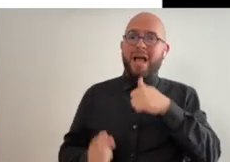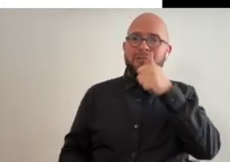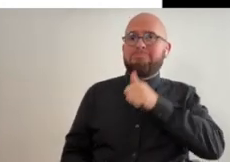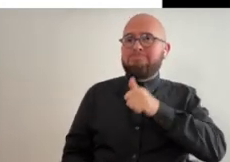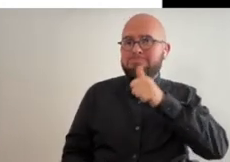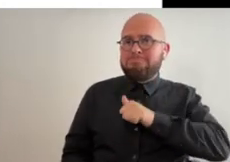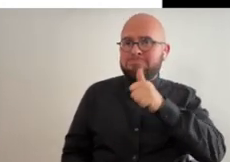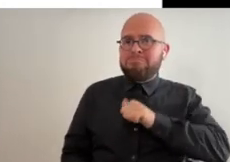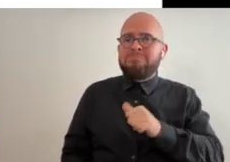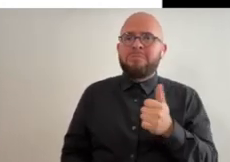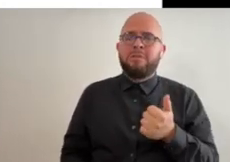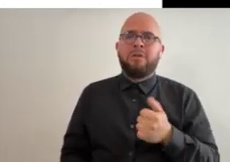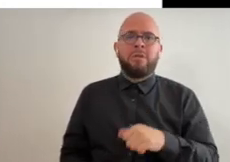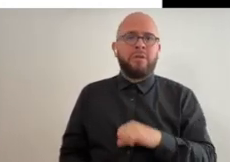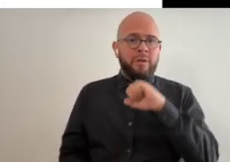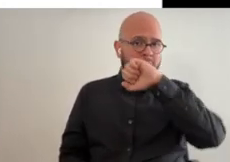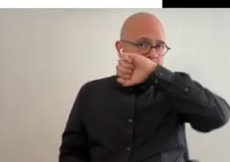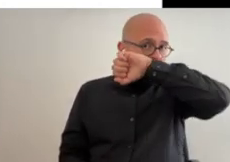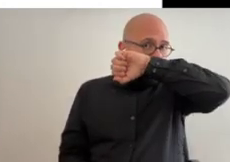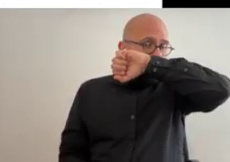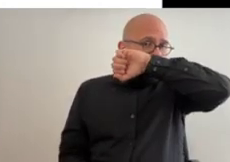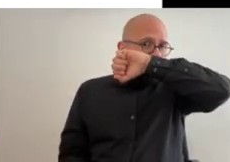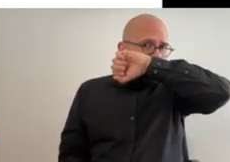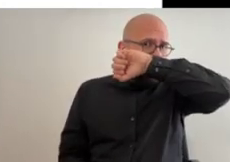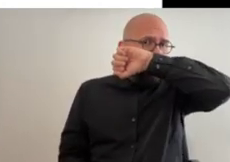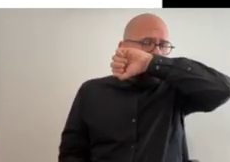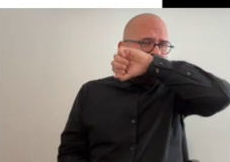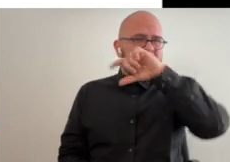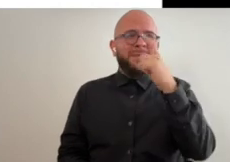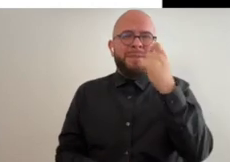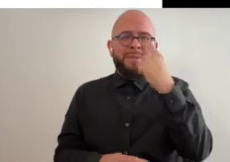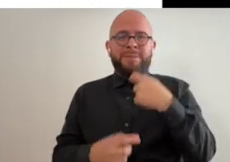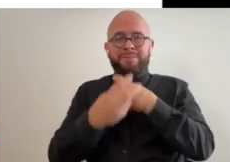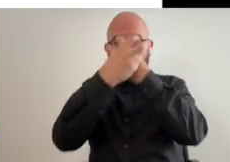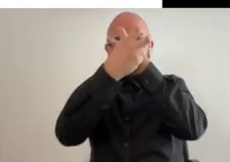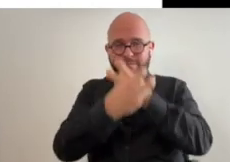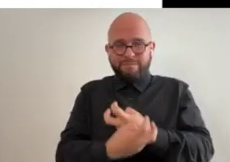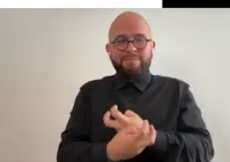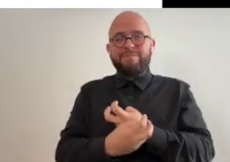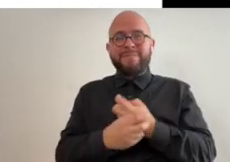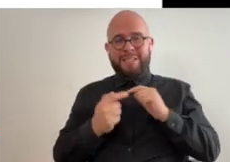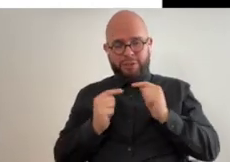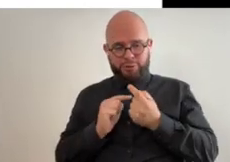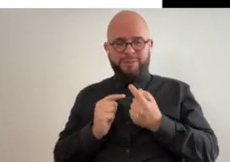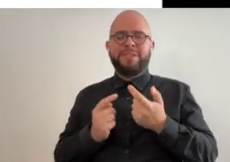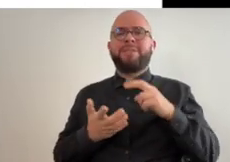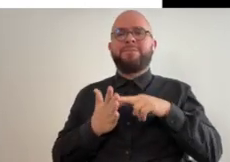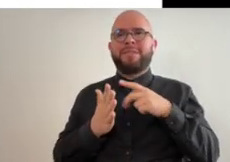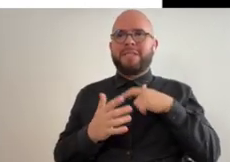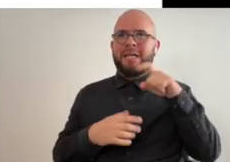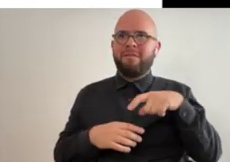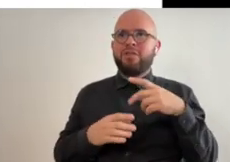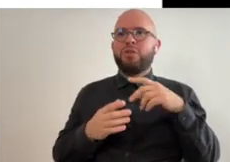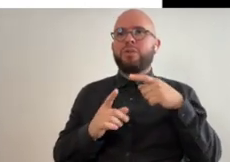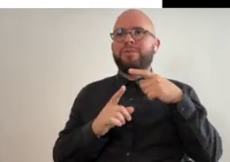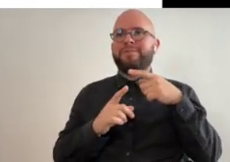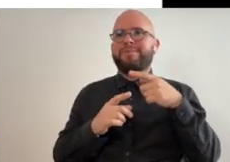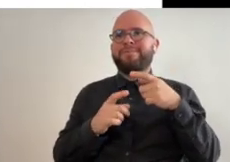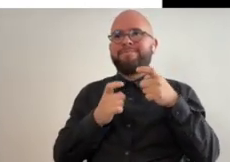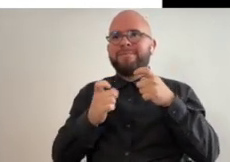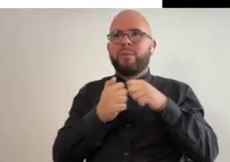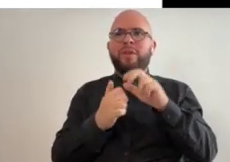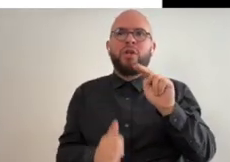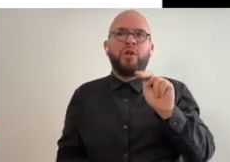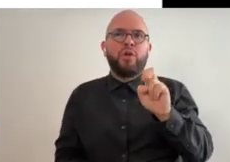it is a suffering thing but i deal with it um um and what i have because of a spinal injury and nerve damage i